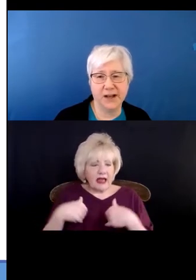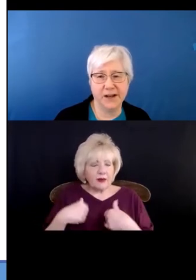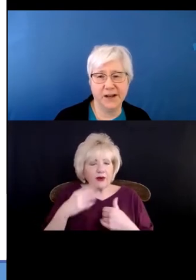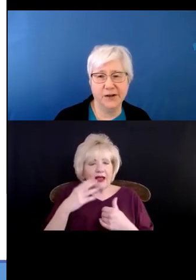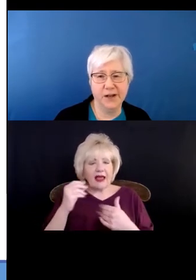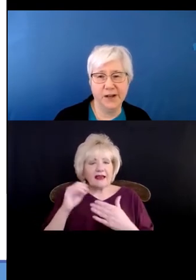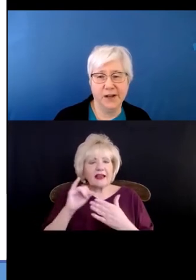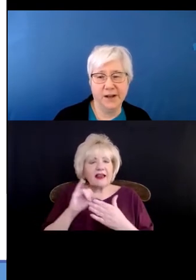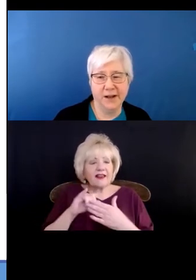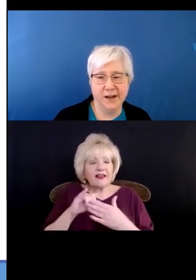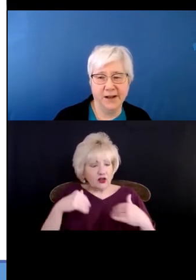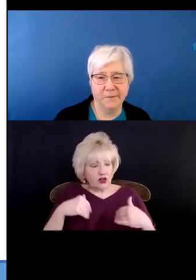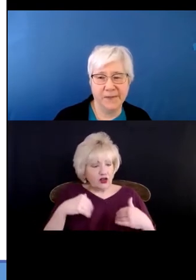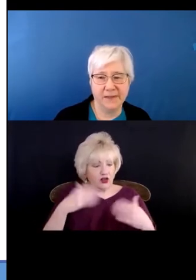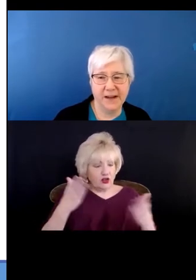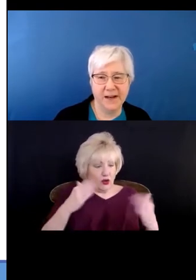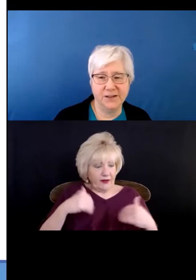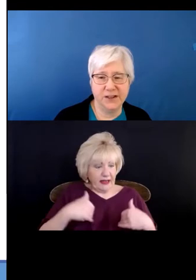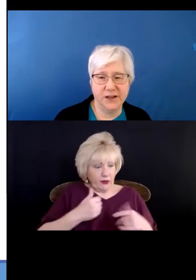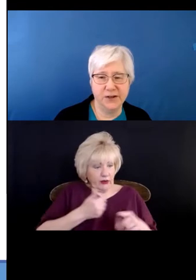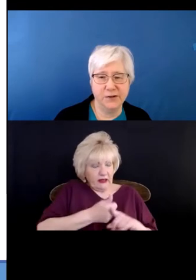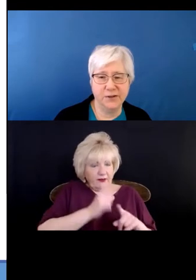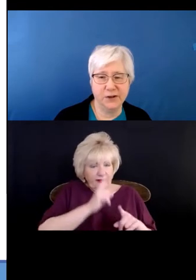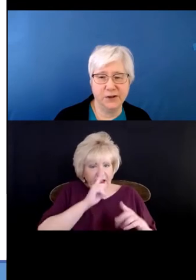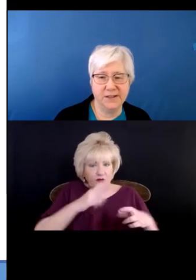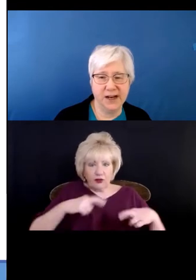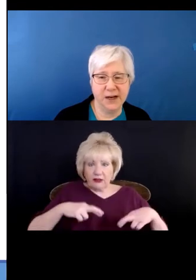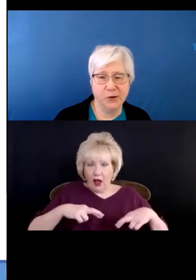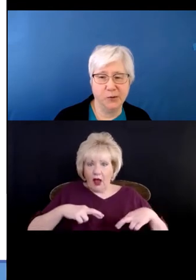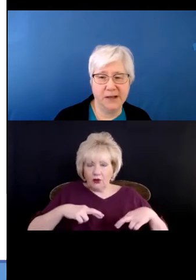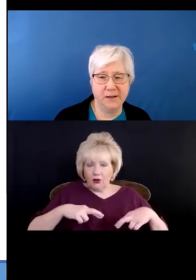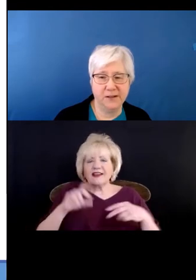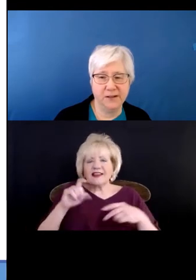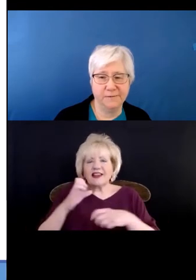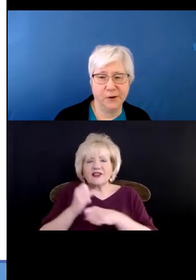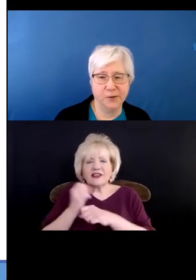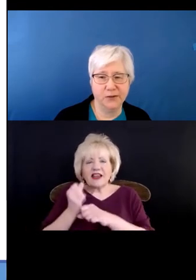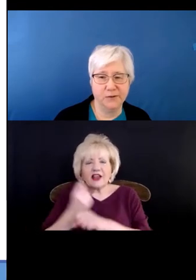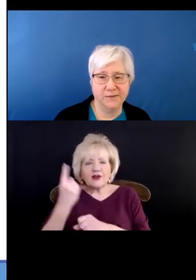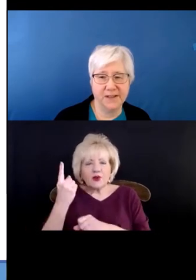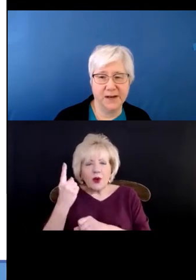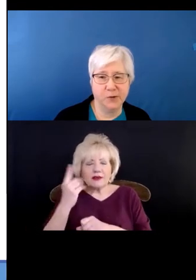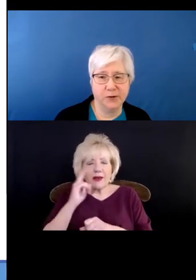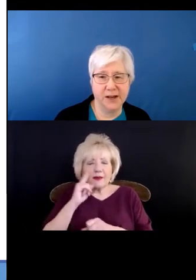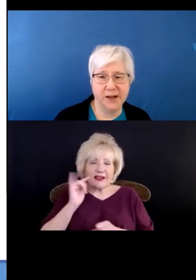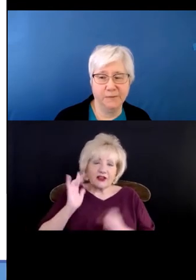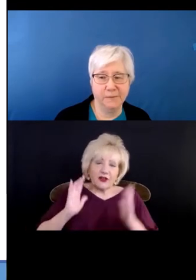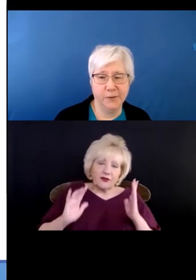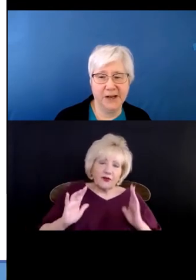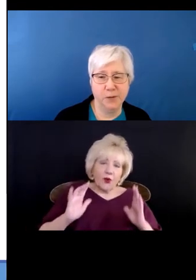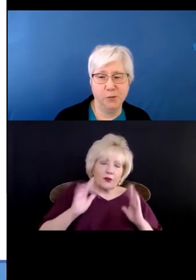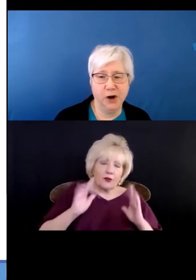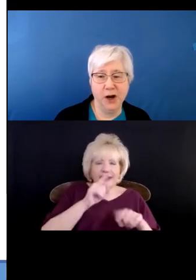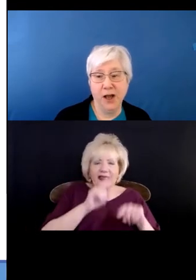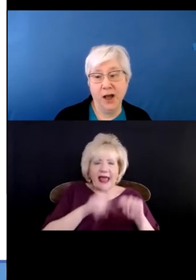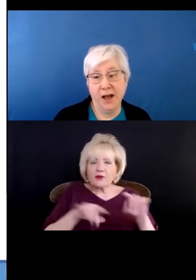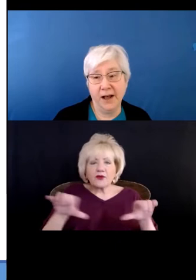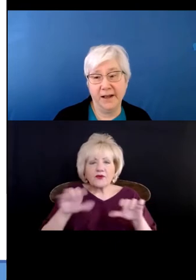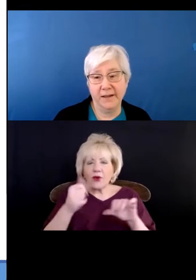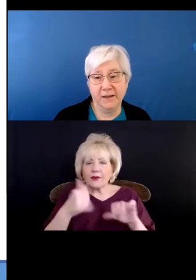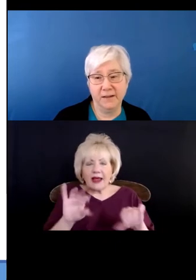is retired. They need to get a new service animal because the former service animal can't perform anymore.